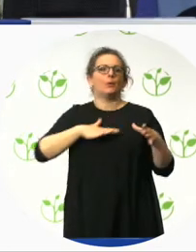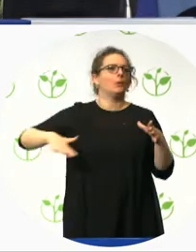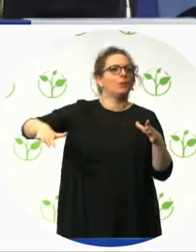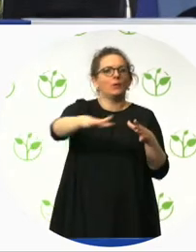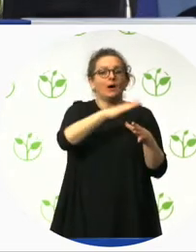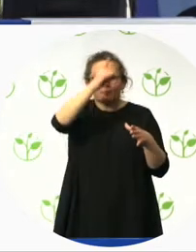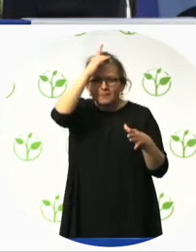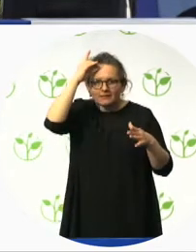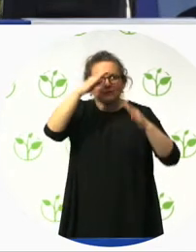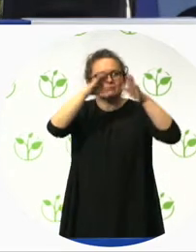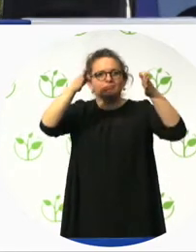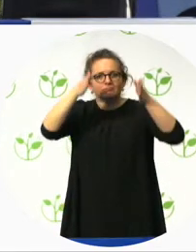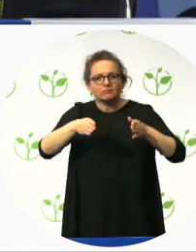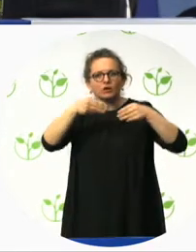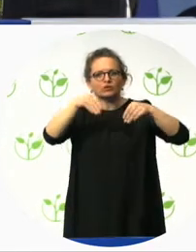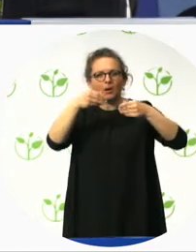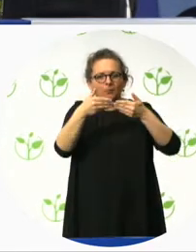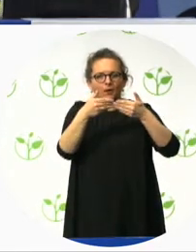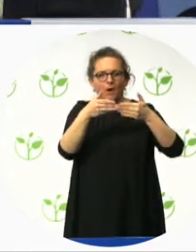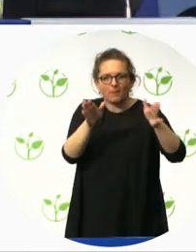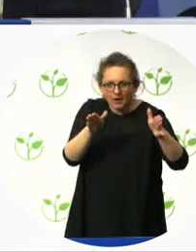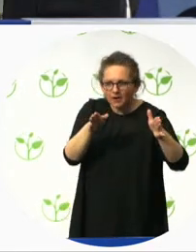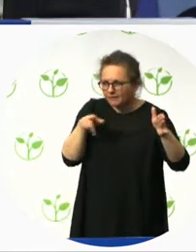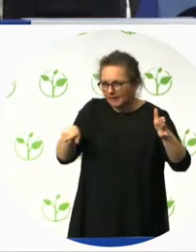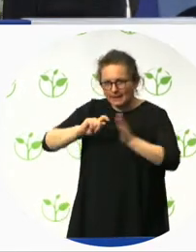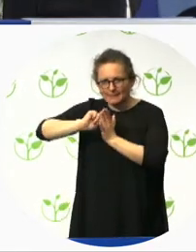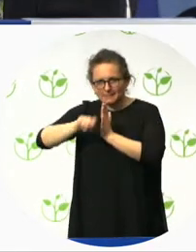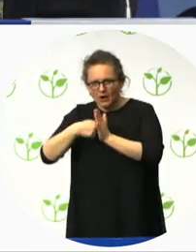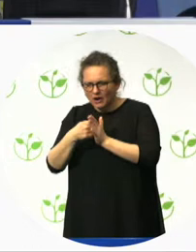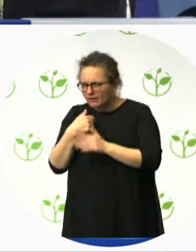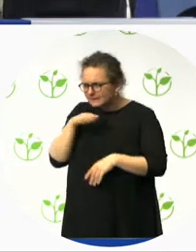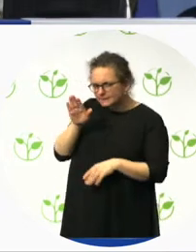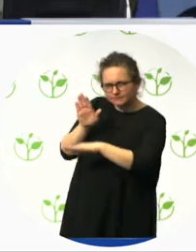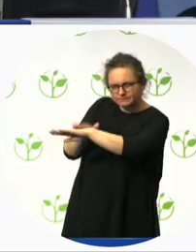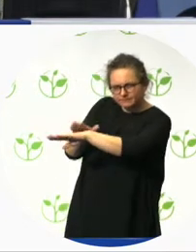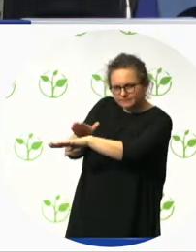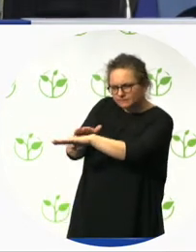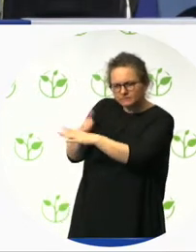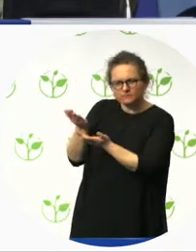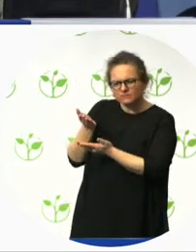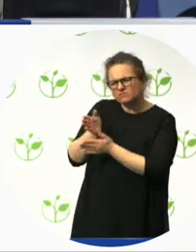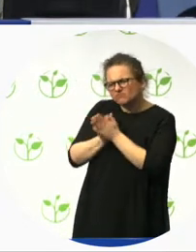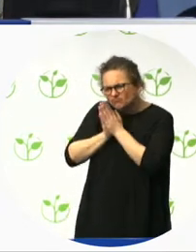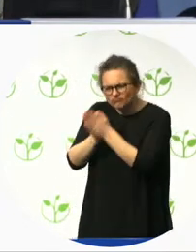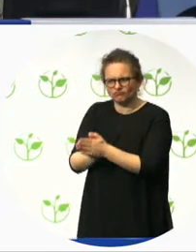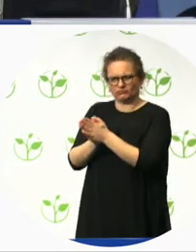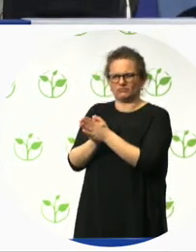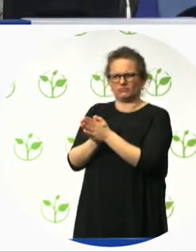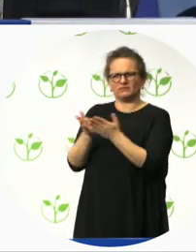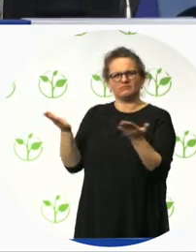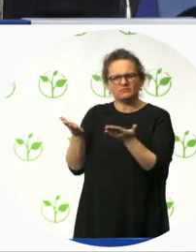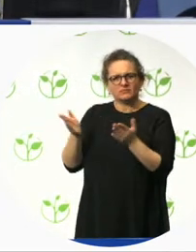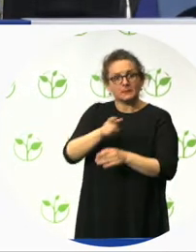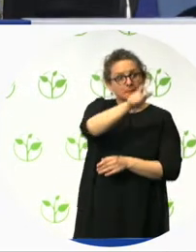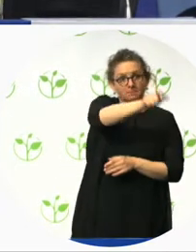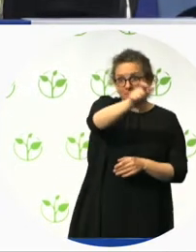told the project to Prodis Foundation and they said, well, we take it, we get